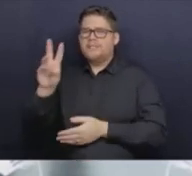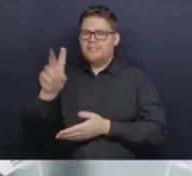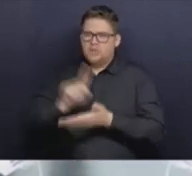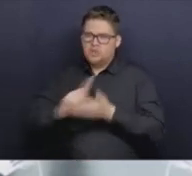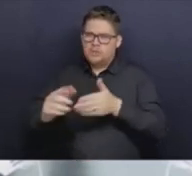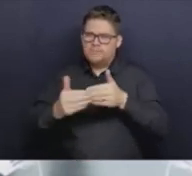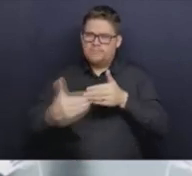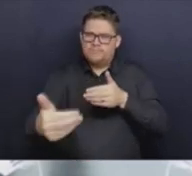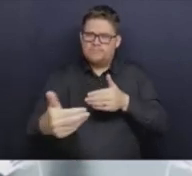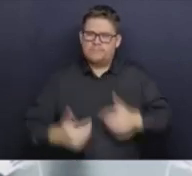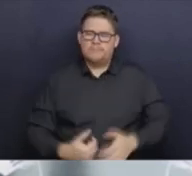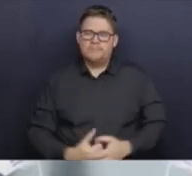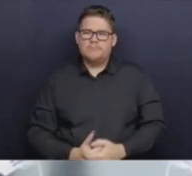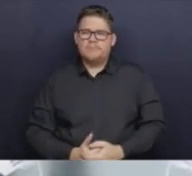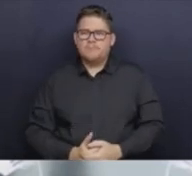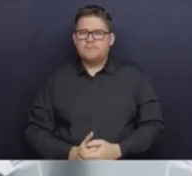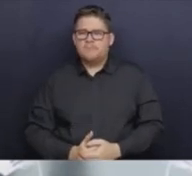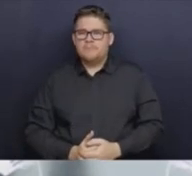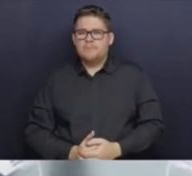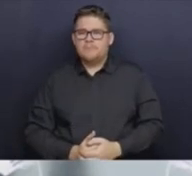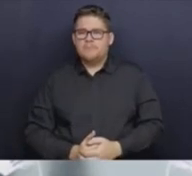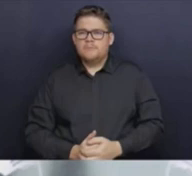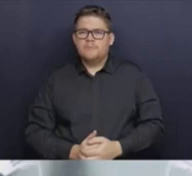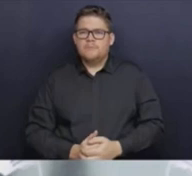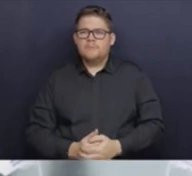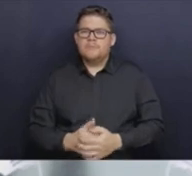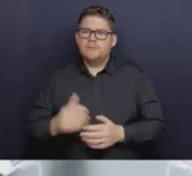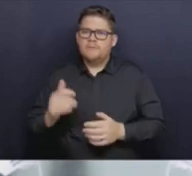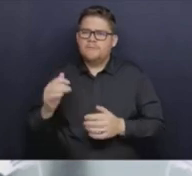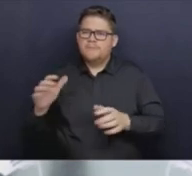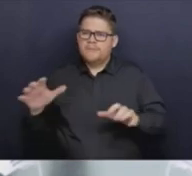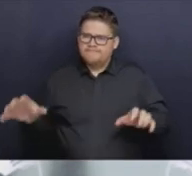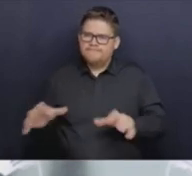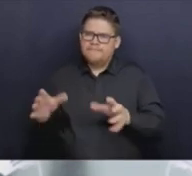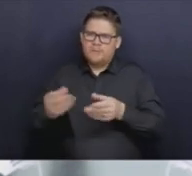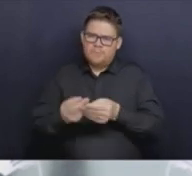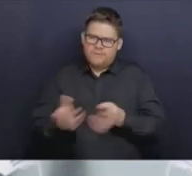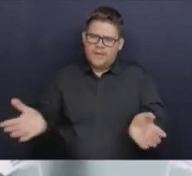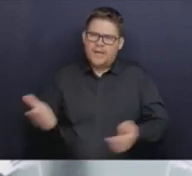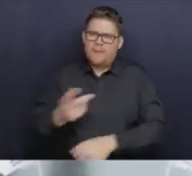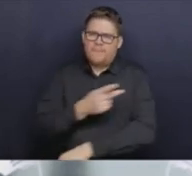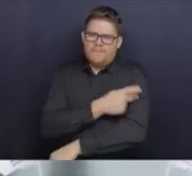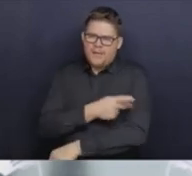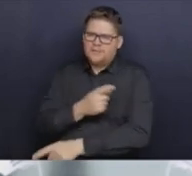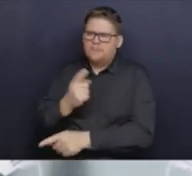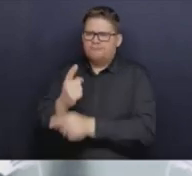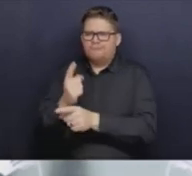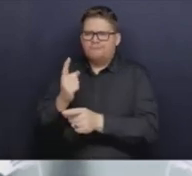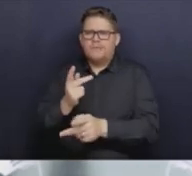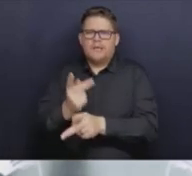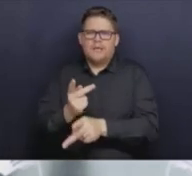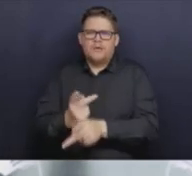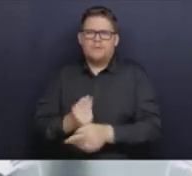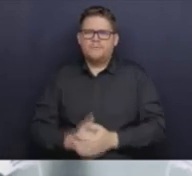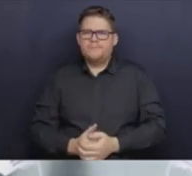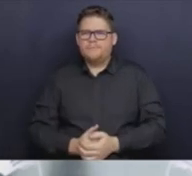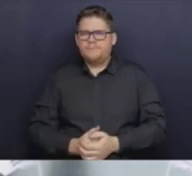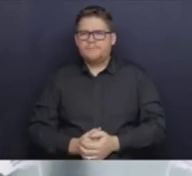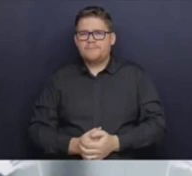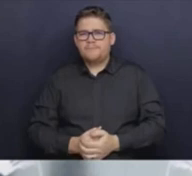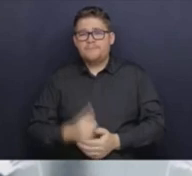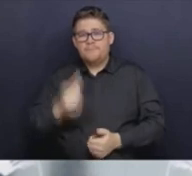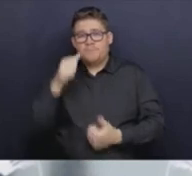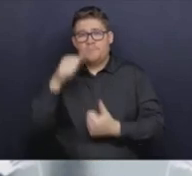the maximum we can to help people and get them the care that they need. Well, you'll note last January and